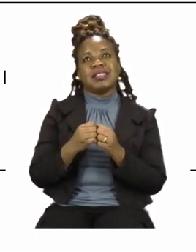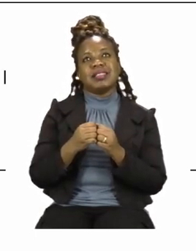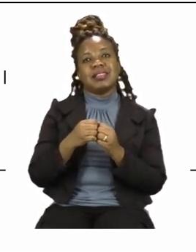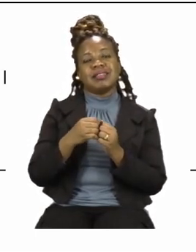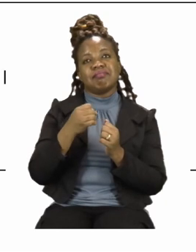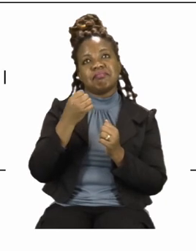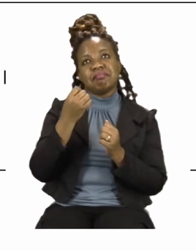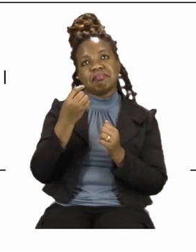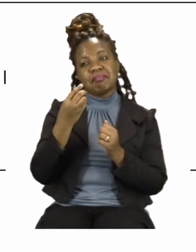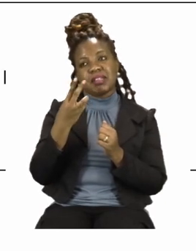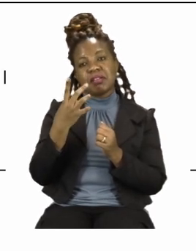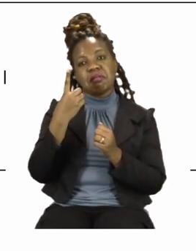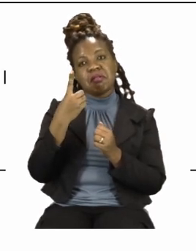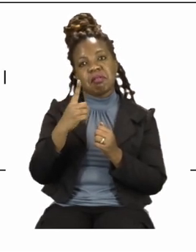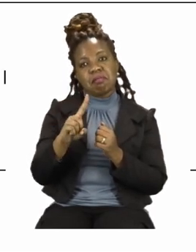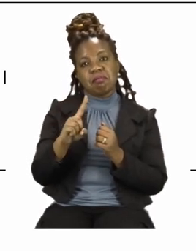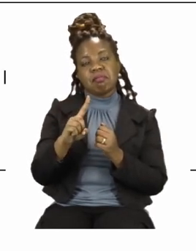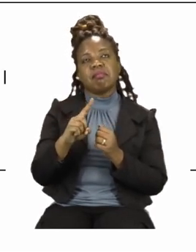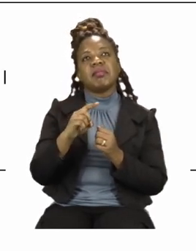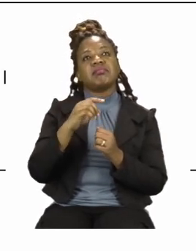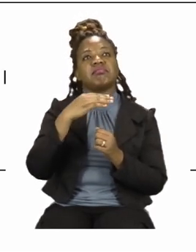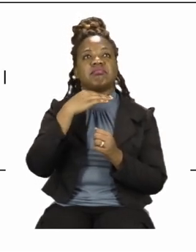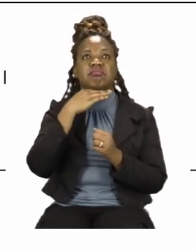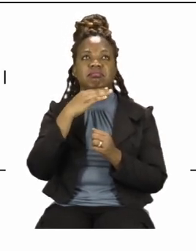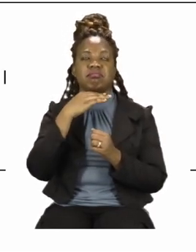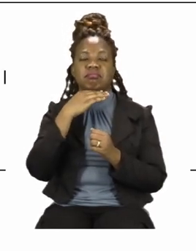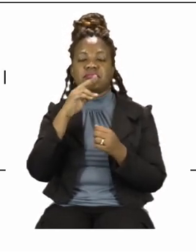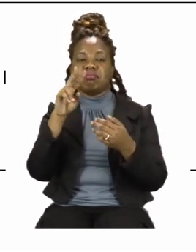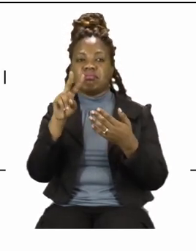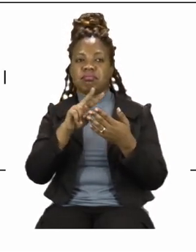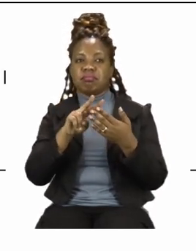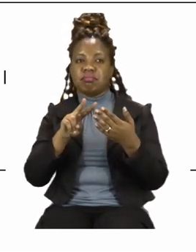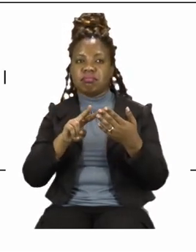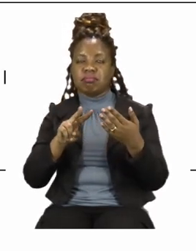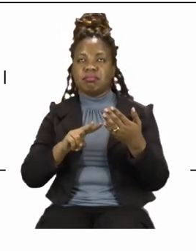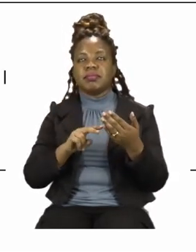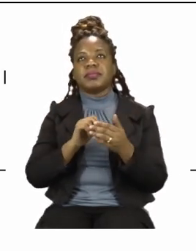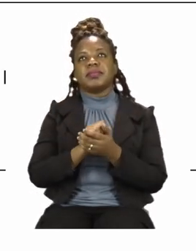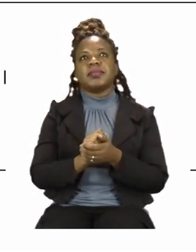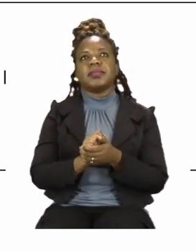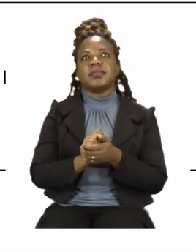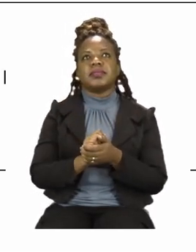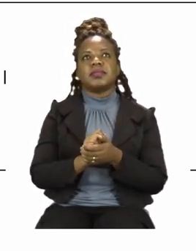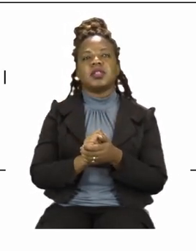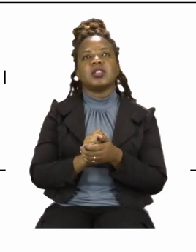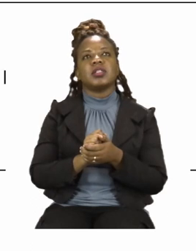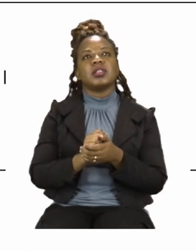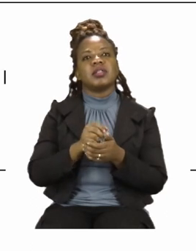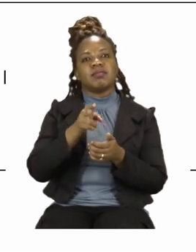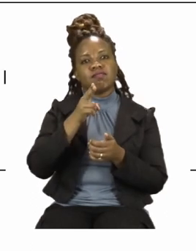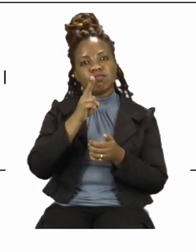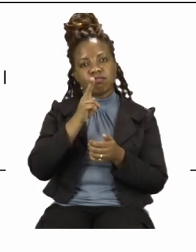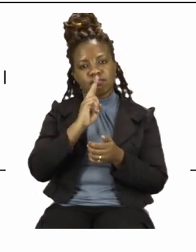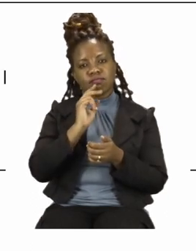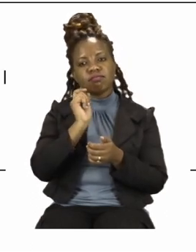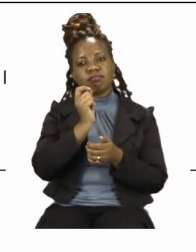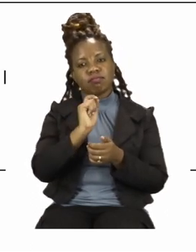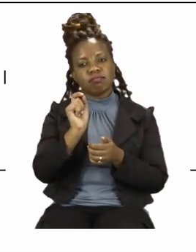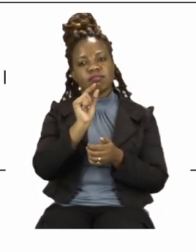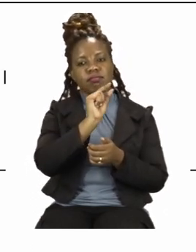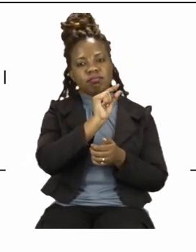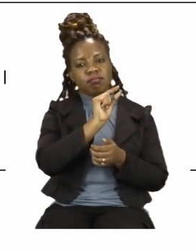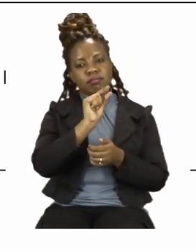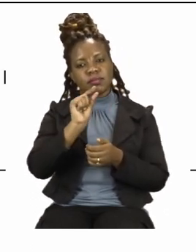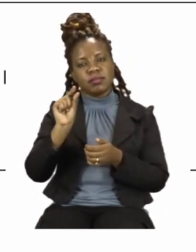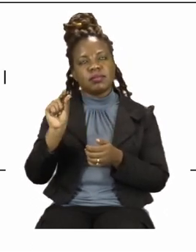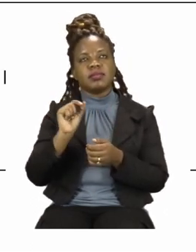you to solve it, not just by numbers, by making a sentence as well to help solve the problem.